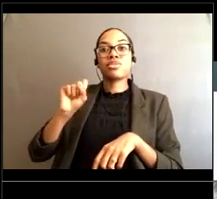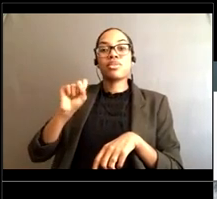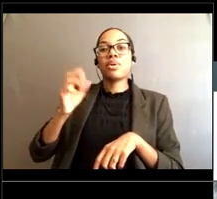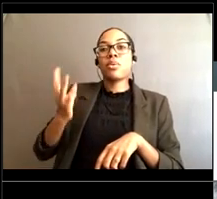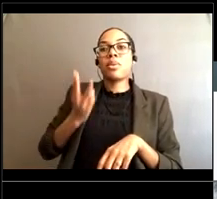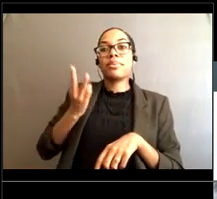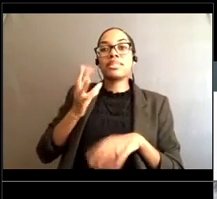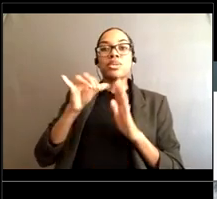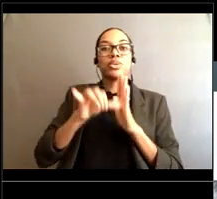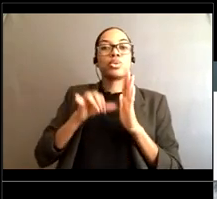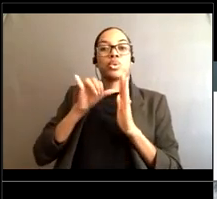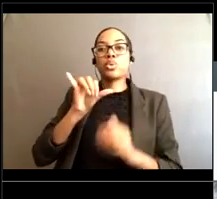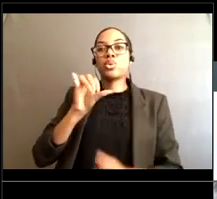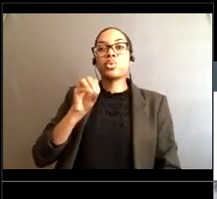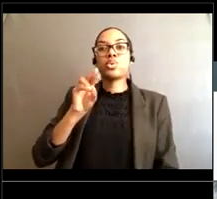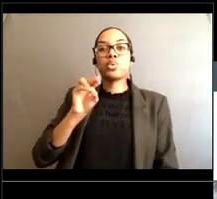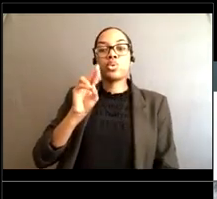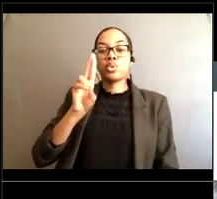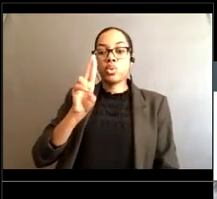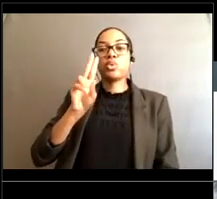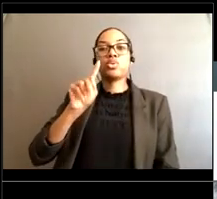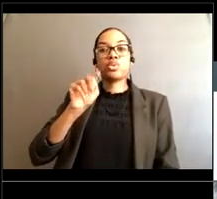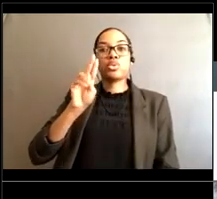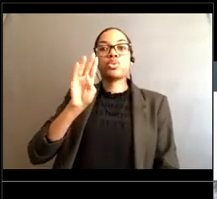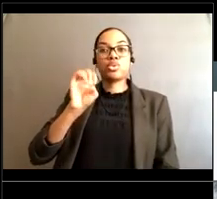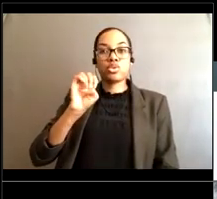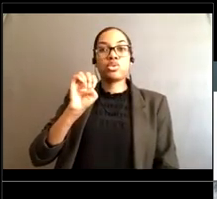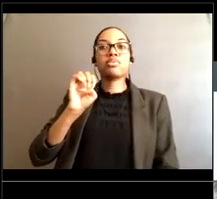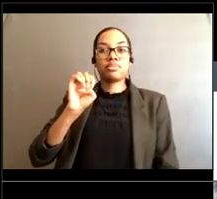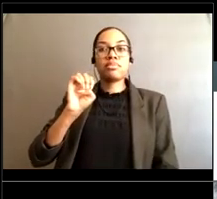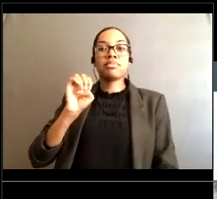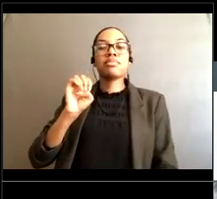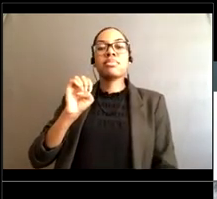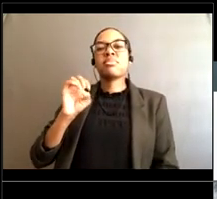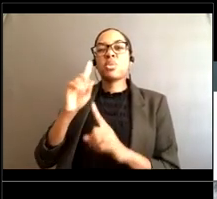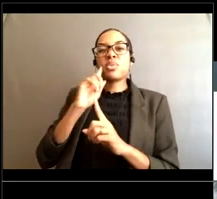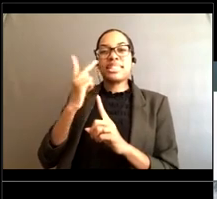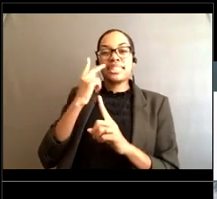youtube channel But you should all get that in a email link